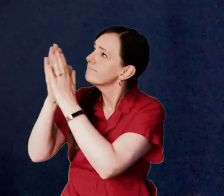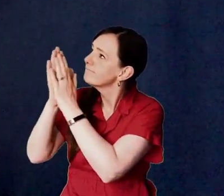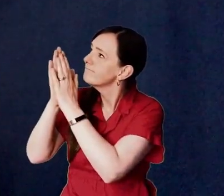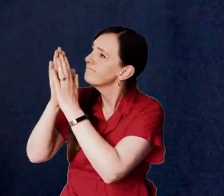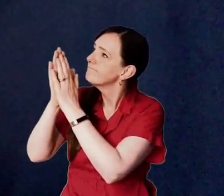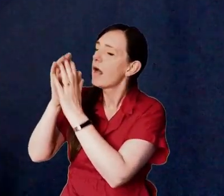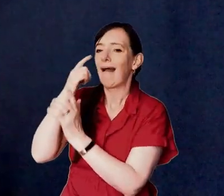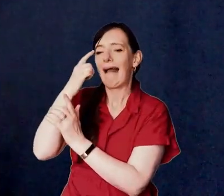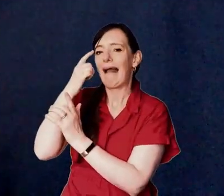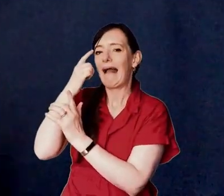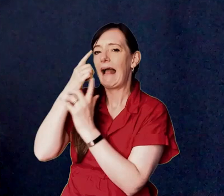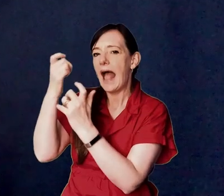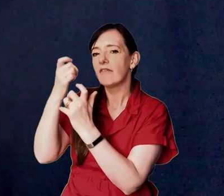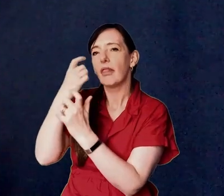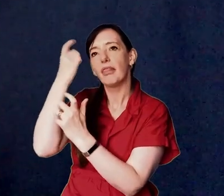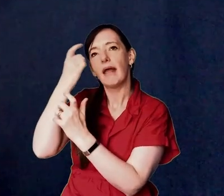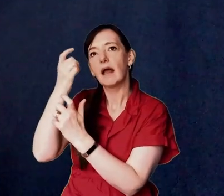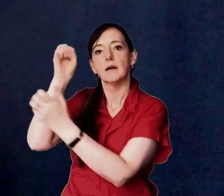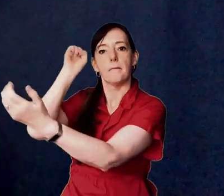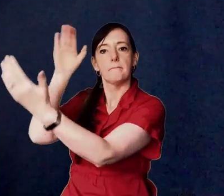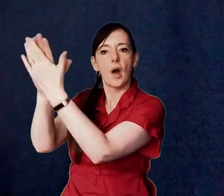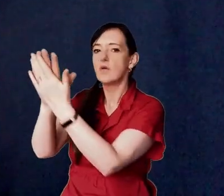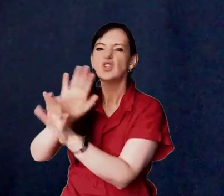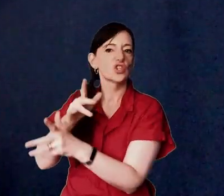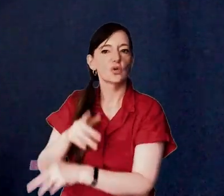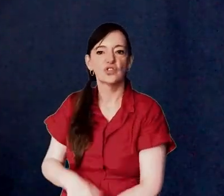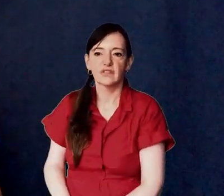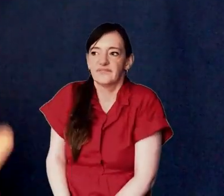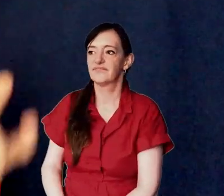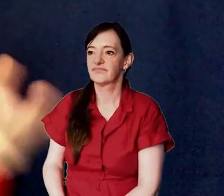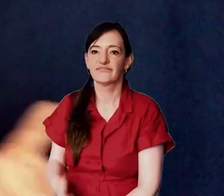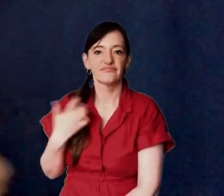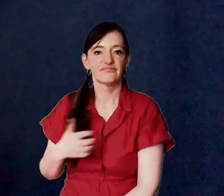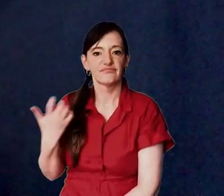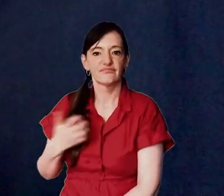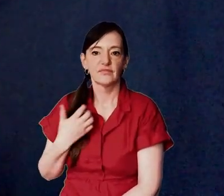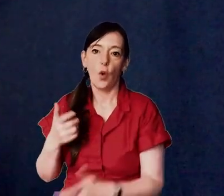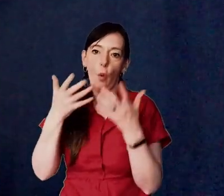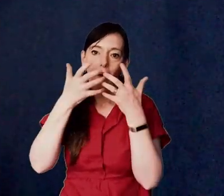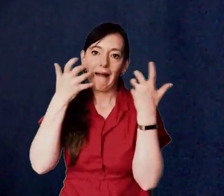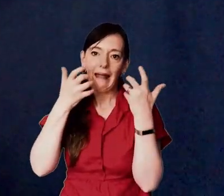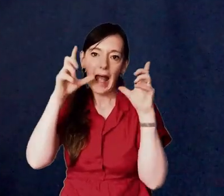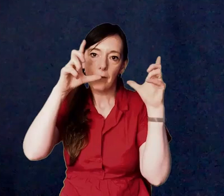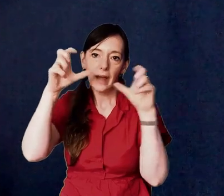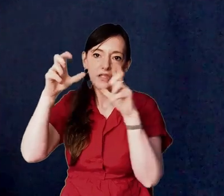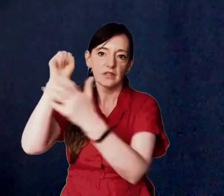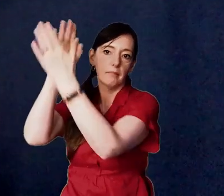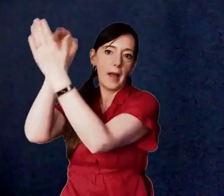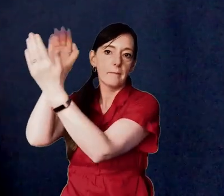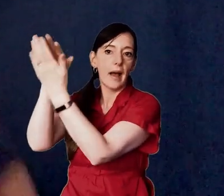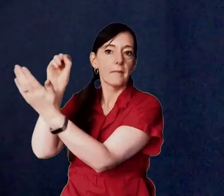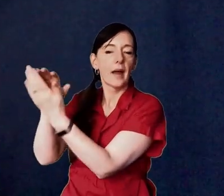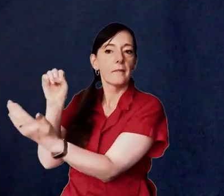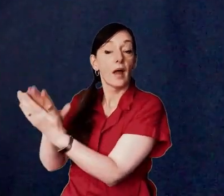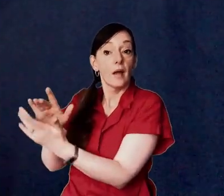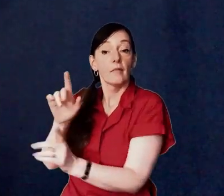about what you post don't just rant about politics or grumble about life or just share you know amusing pictures of your cat look for ways